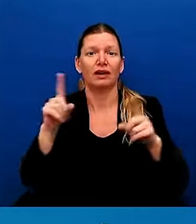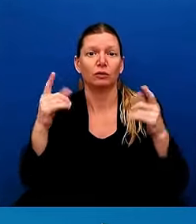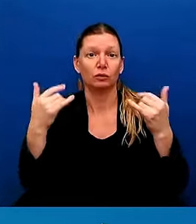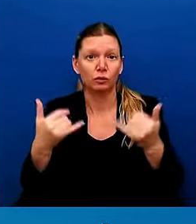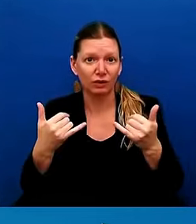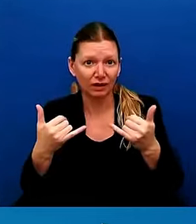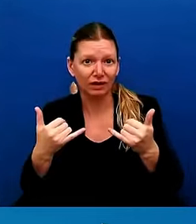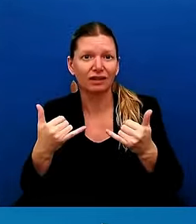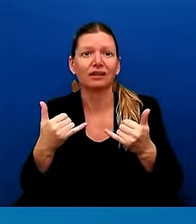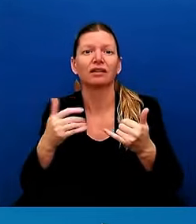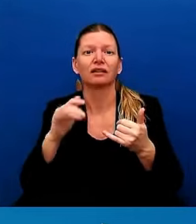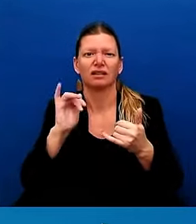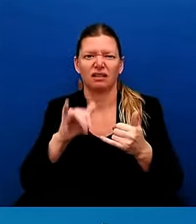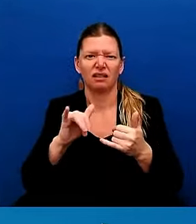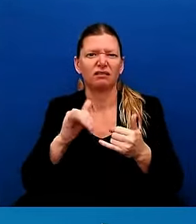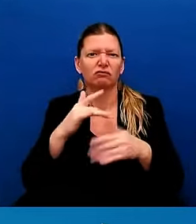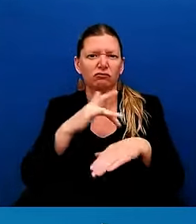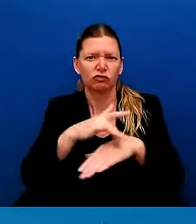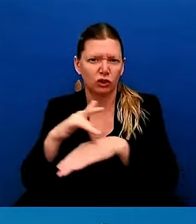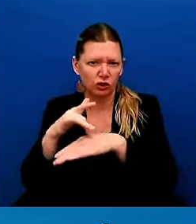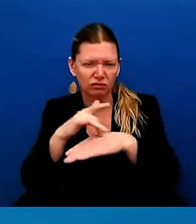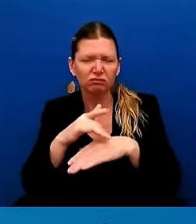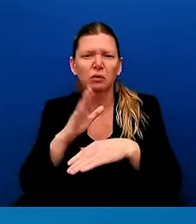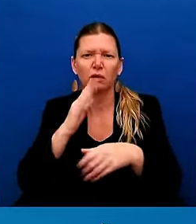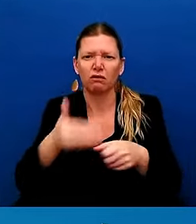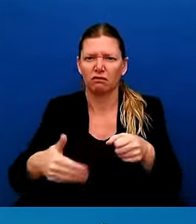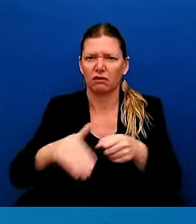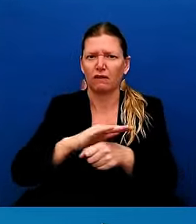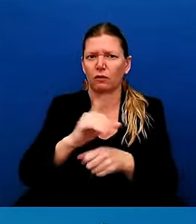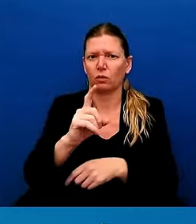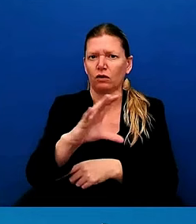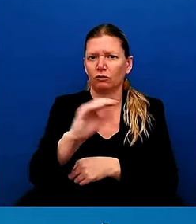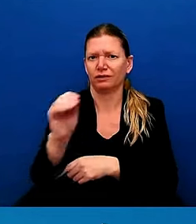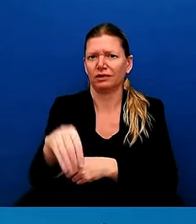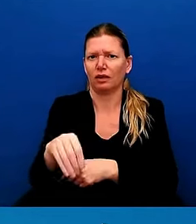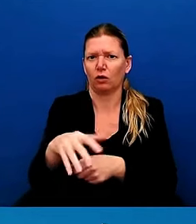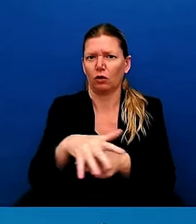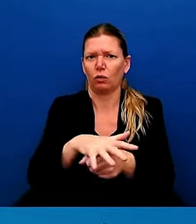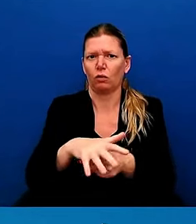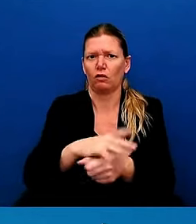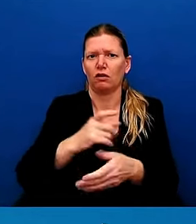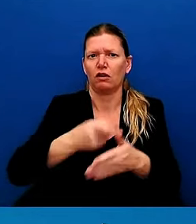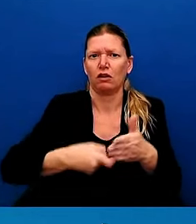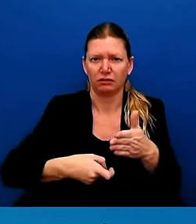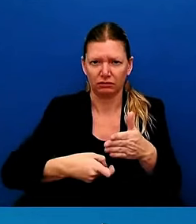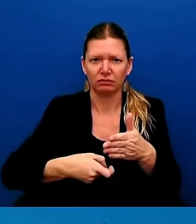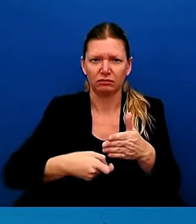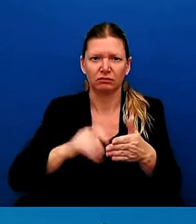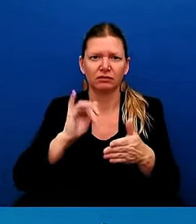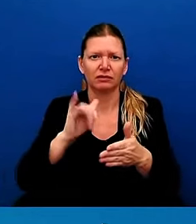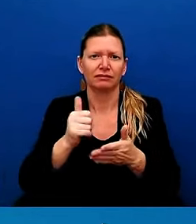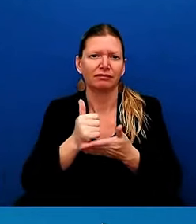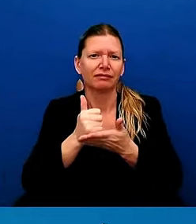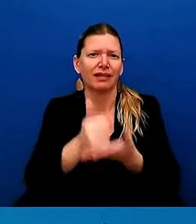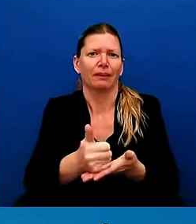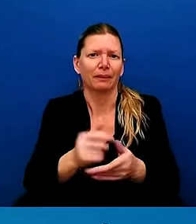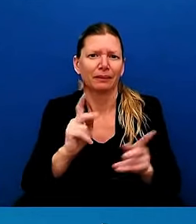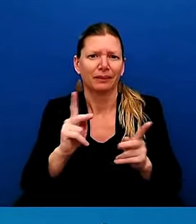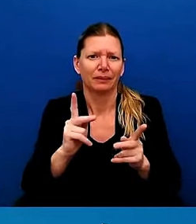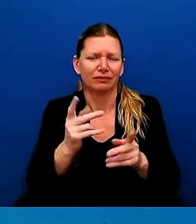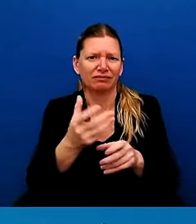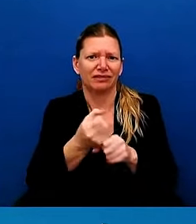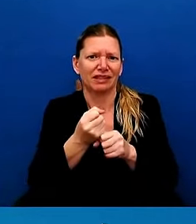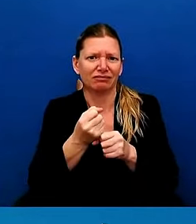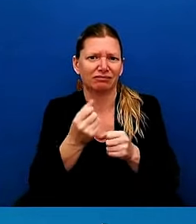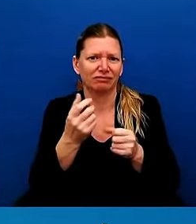will have a huge impact on our ability to get relief to people as quickly as possible. And that will include, for example, what the federal government will